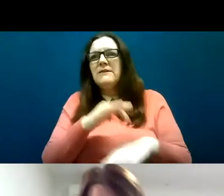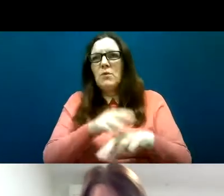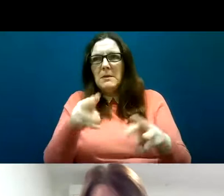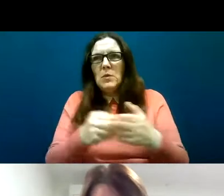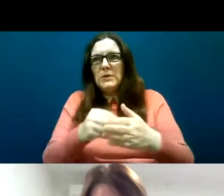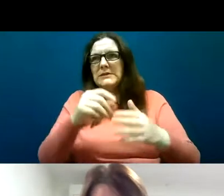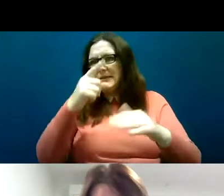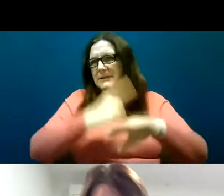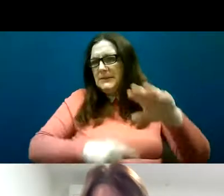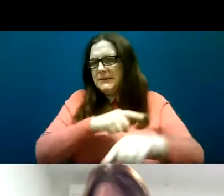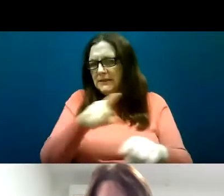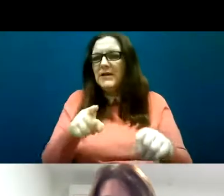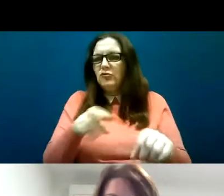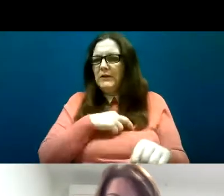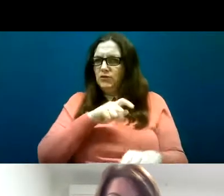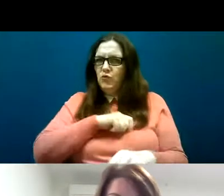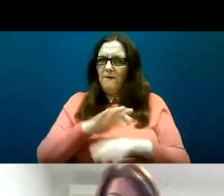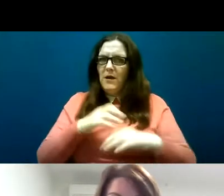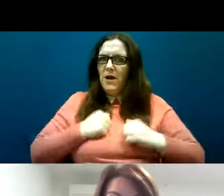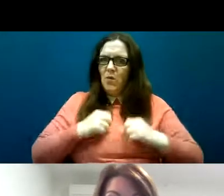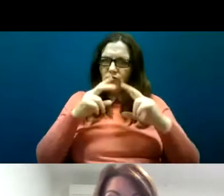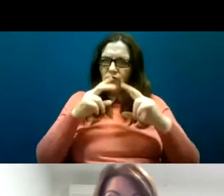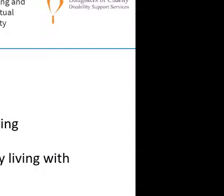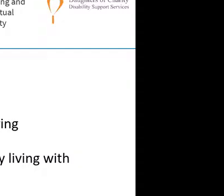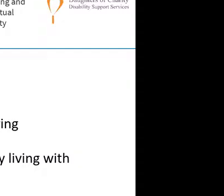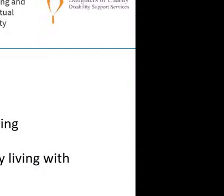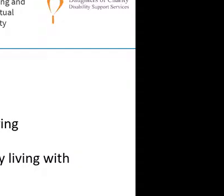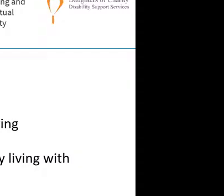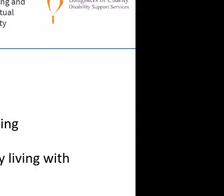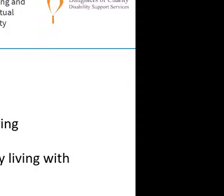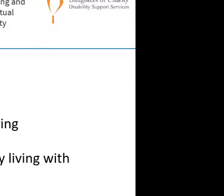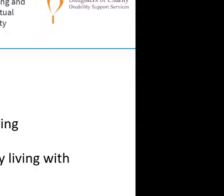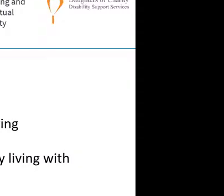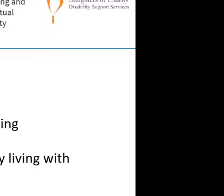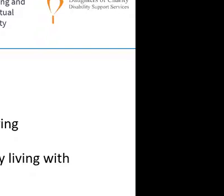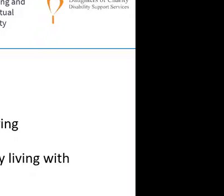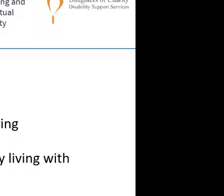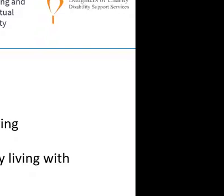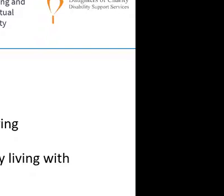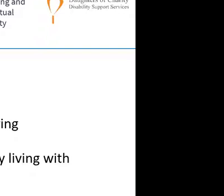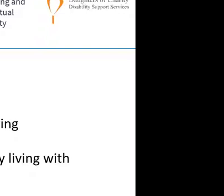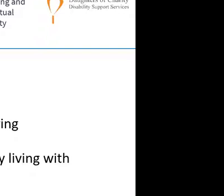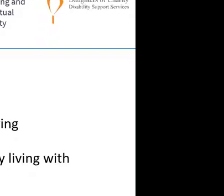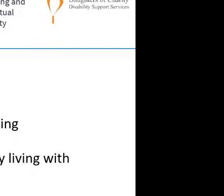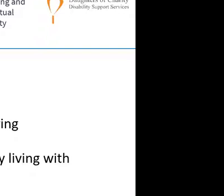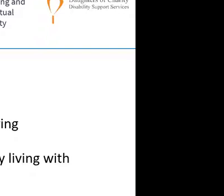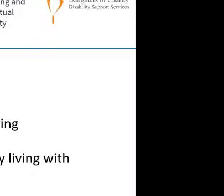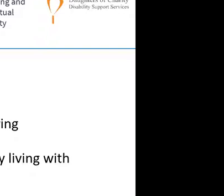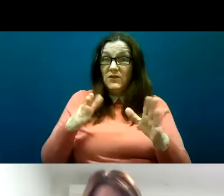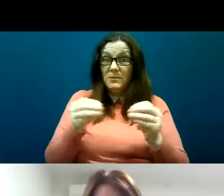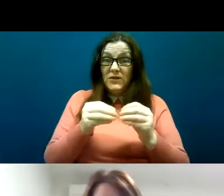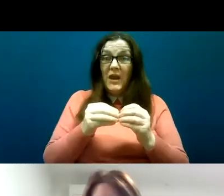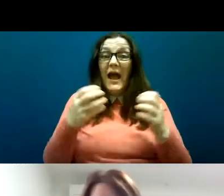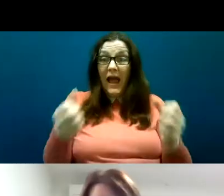falls through in terms of our data as well. In Ireland, and the Minister spoke to this, we do have a national housing policy for people with